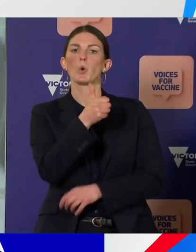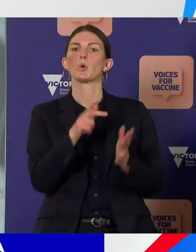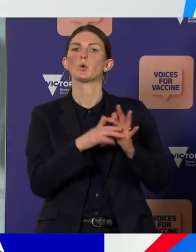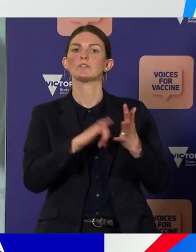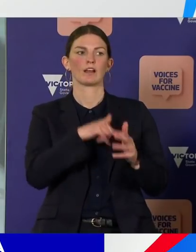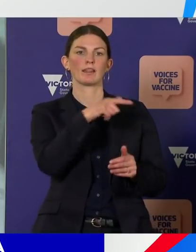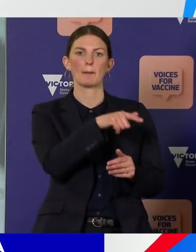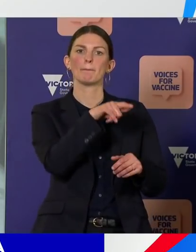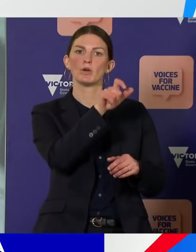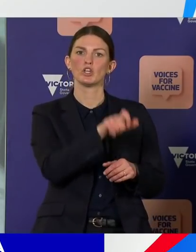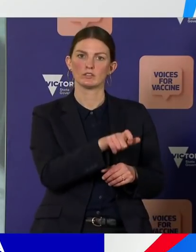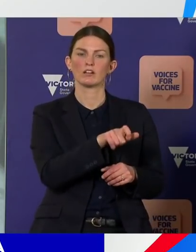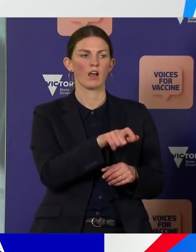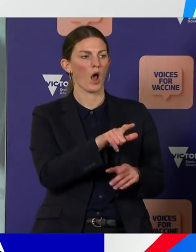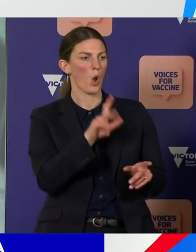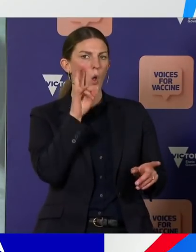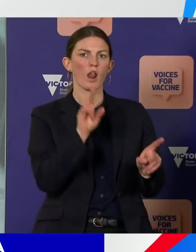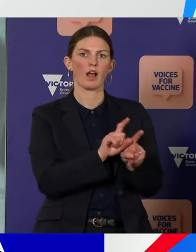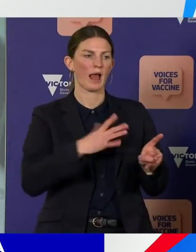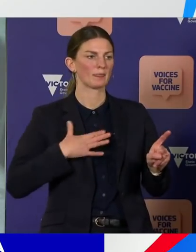well enough to go home today.